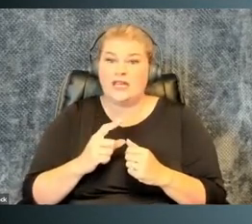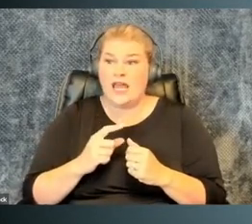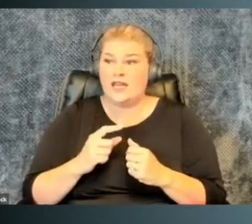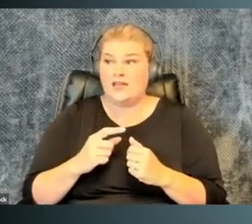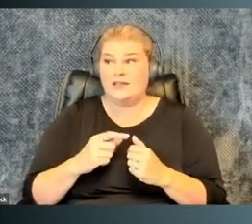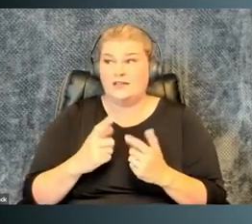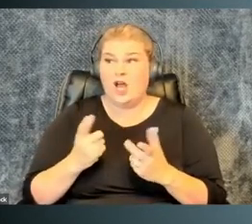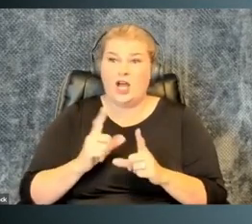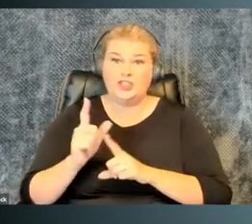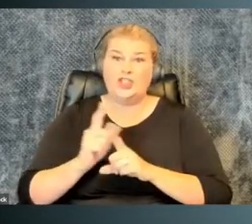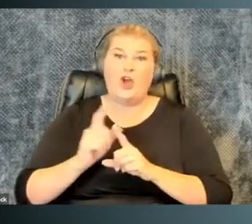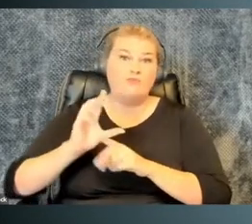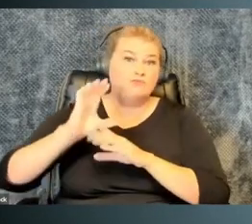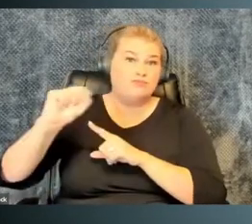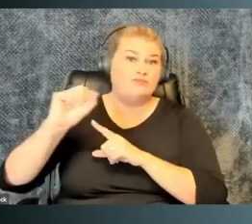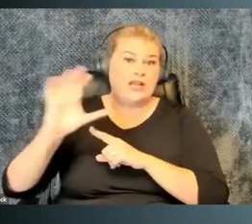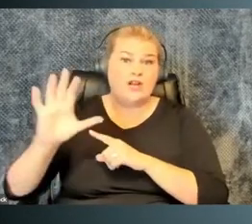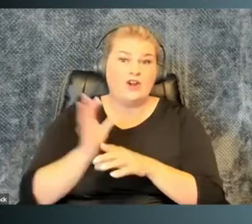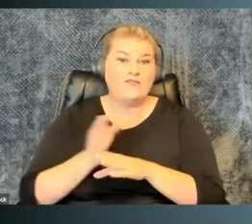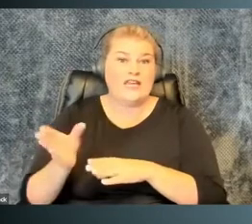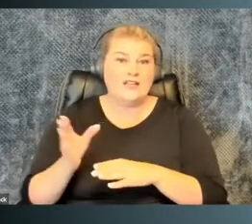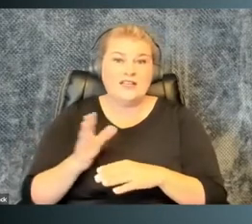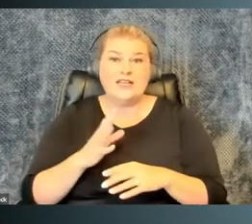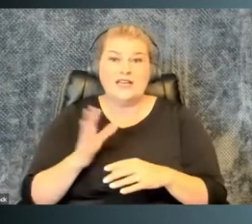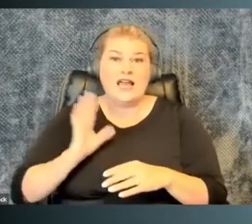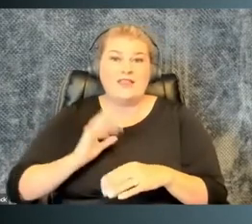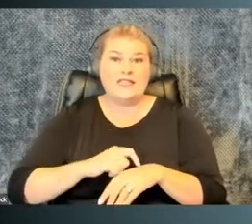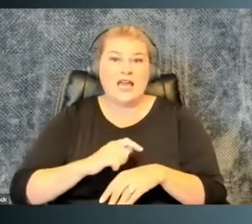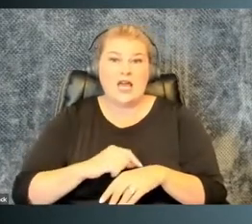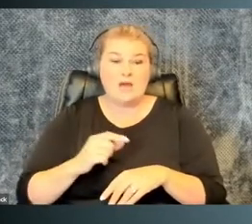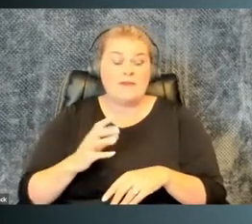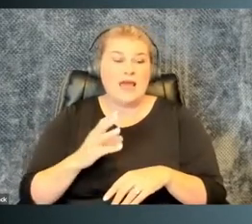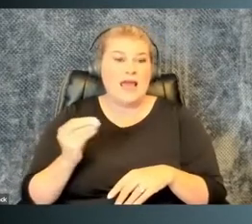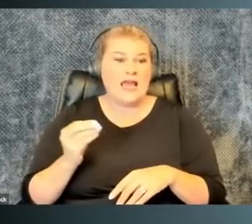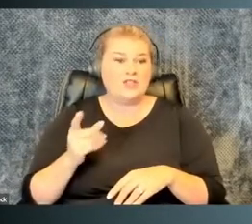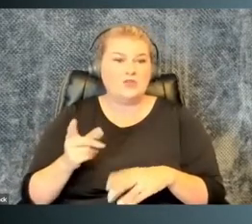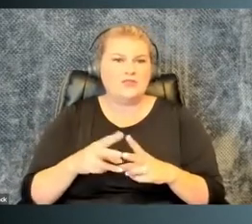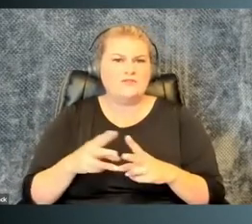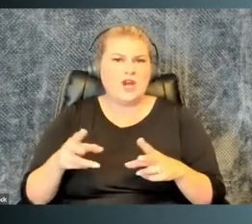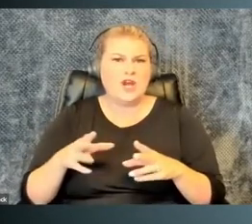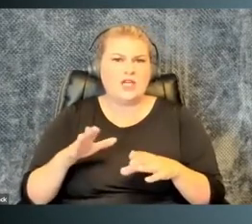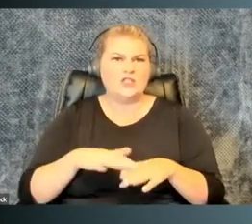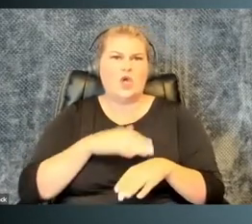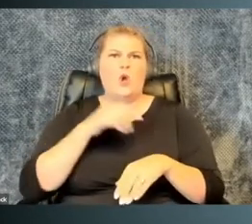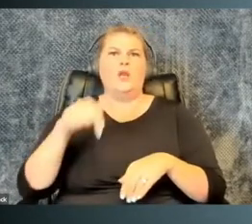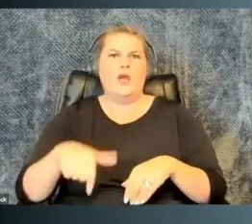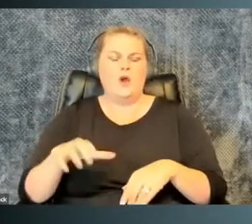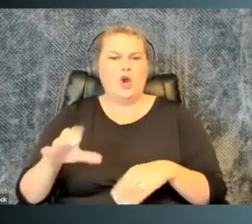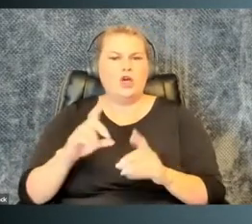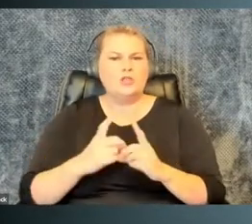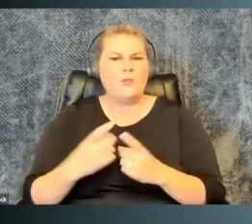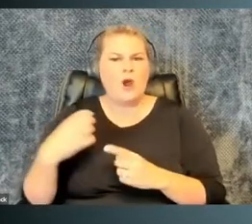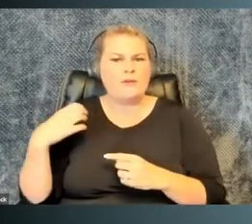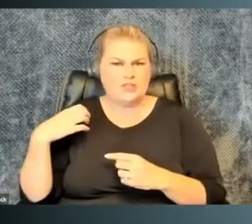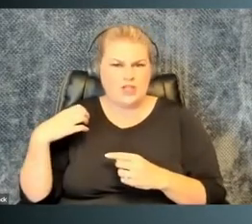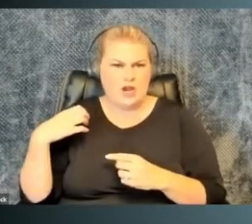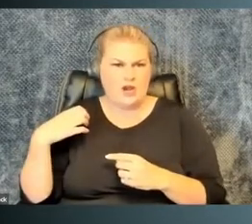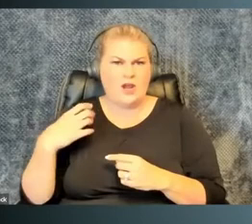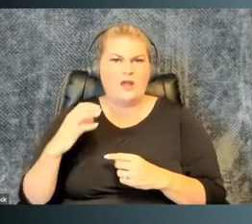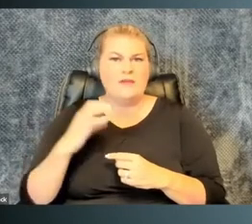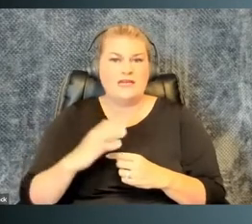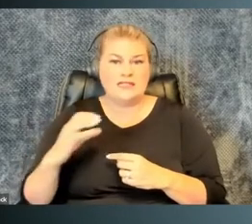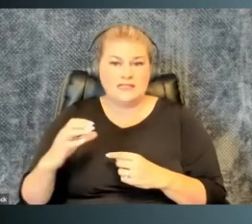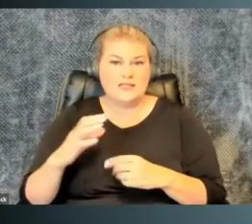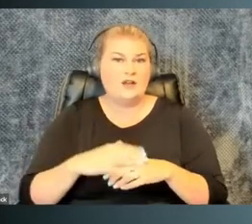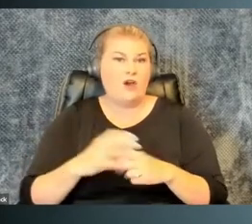She was an up-and-coming star in her field at the time, and she was incredibly slowed down.